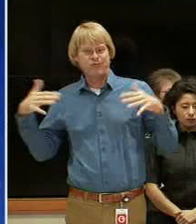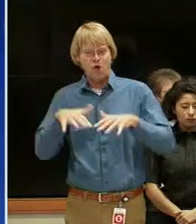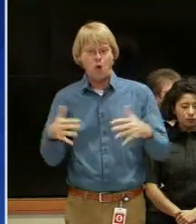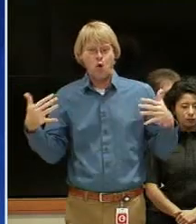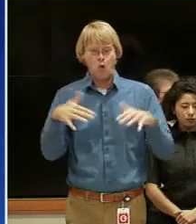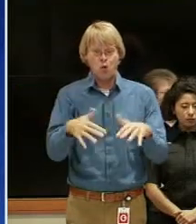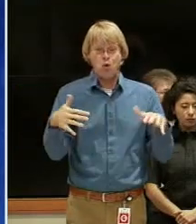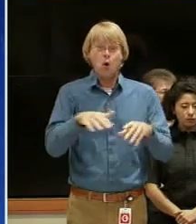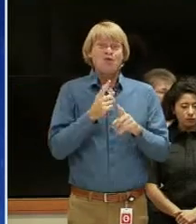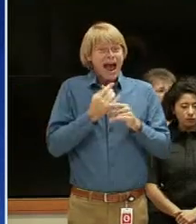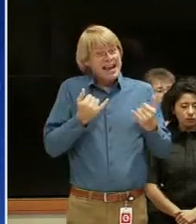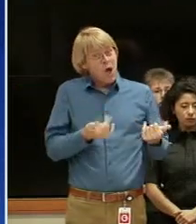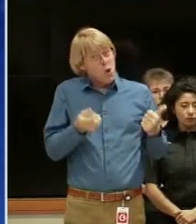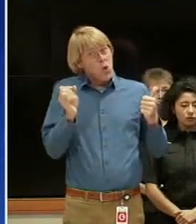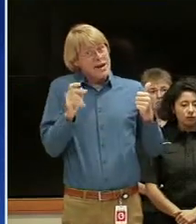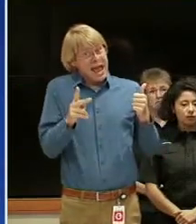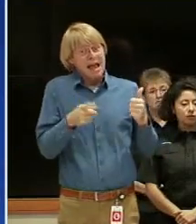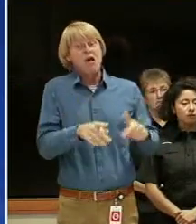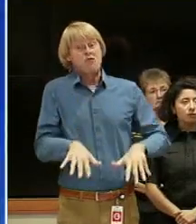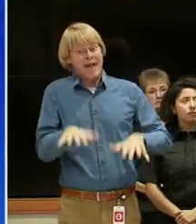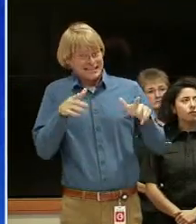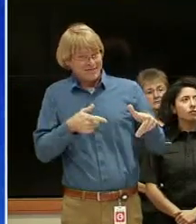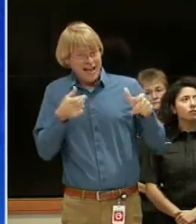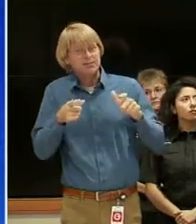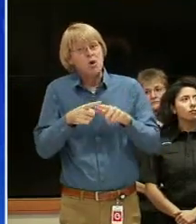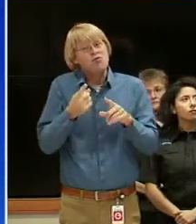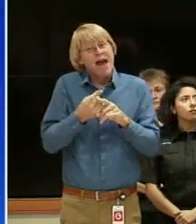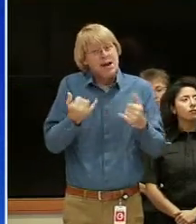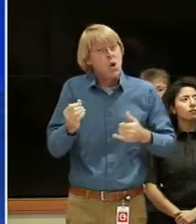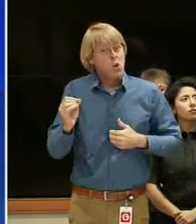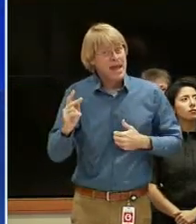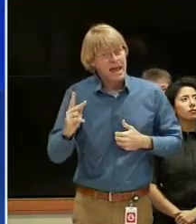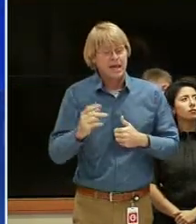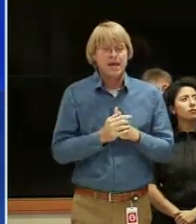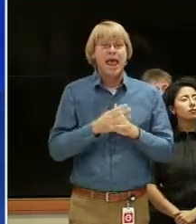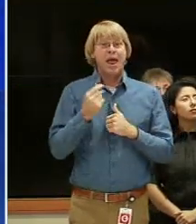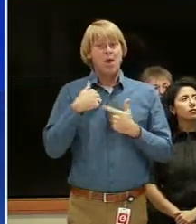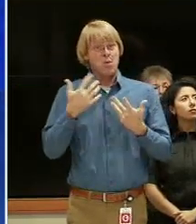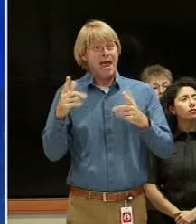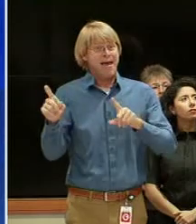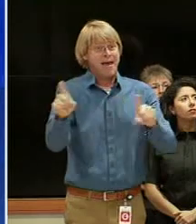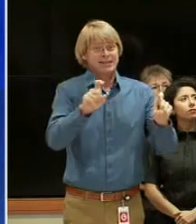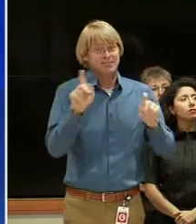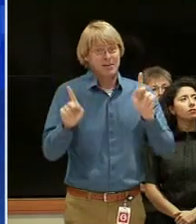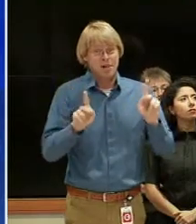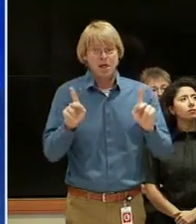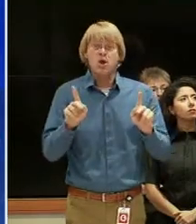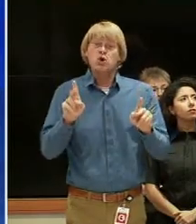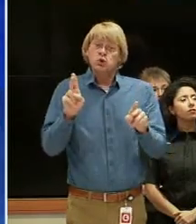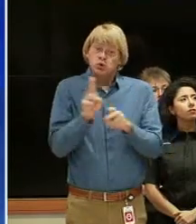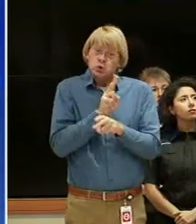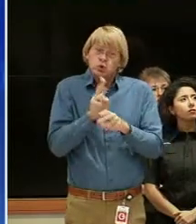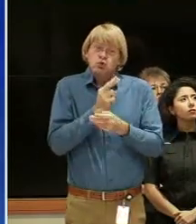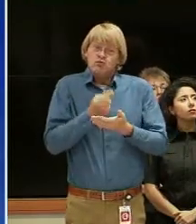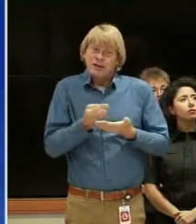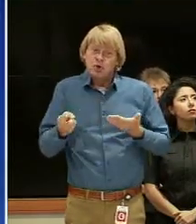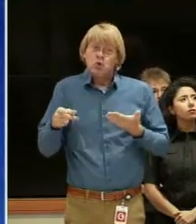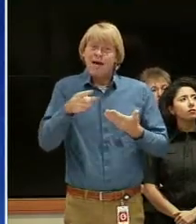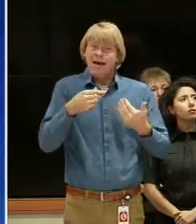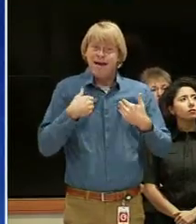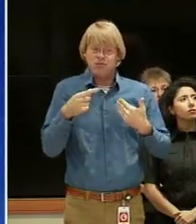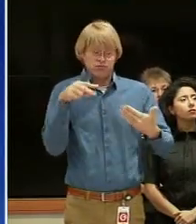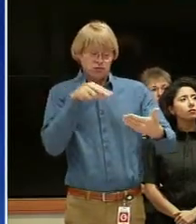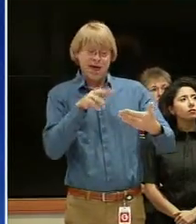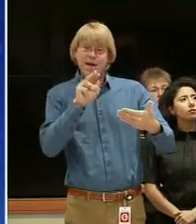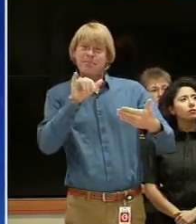now those values are okay they are rising quickly but they are okay and one thing we're asking people to do is utilize the resources out there where you